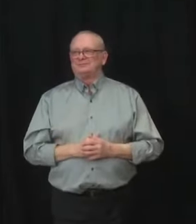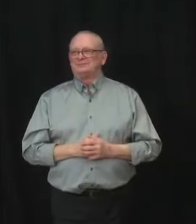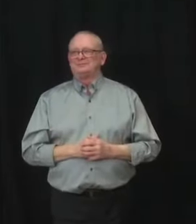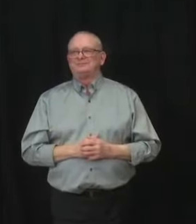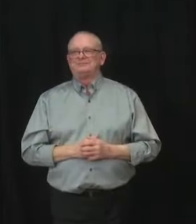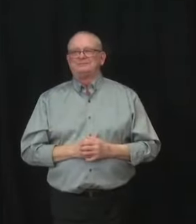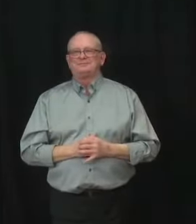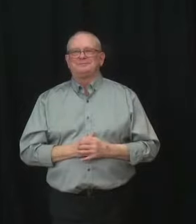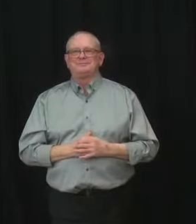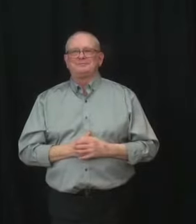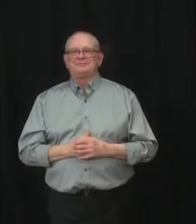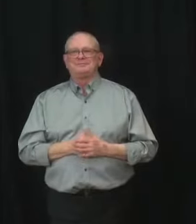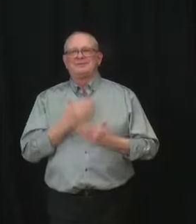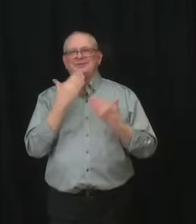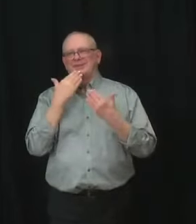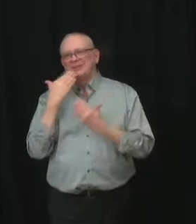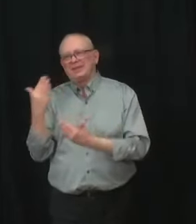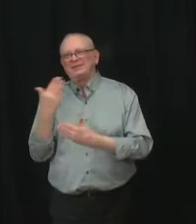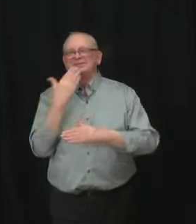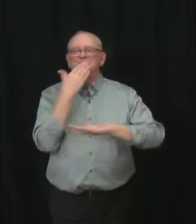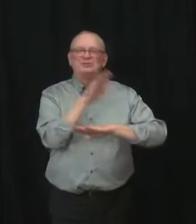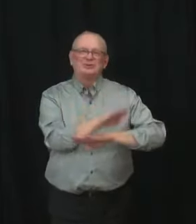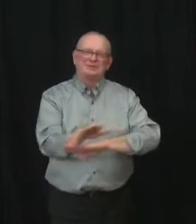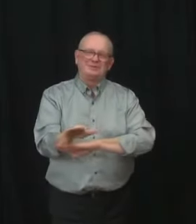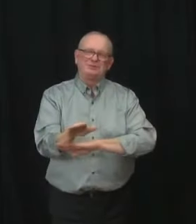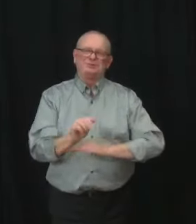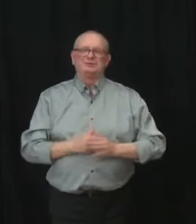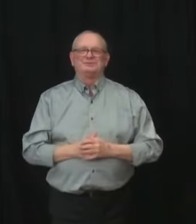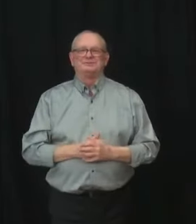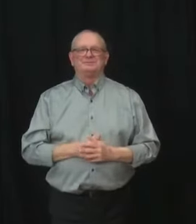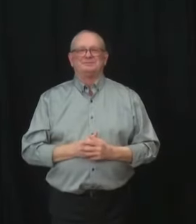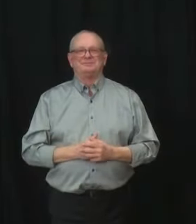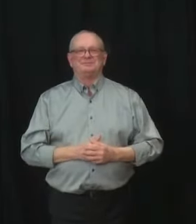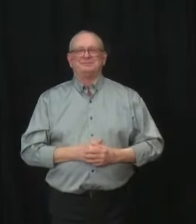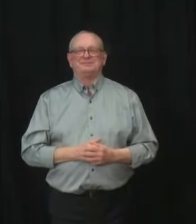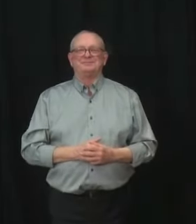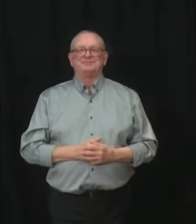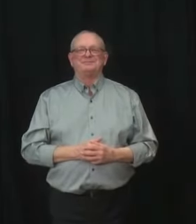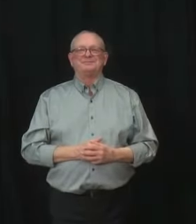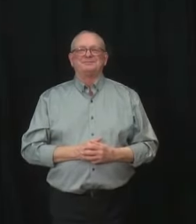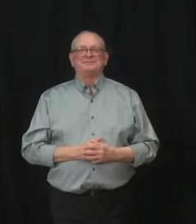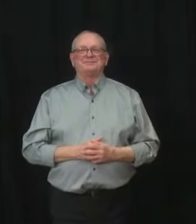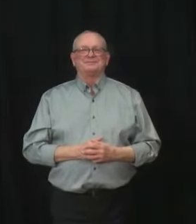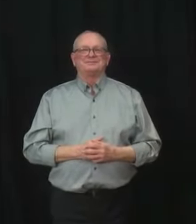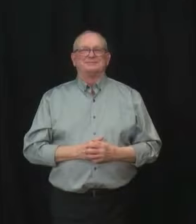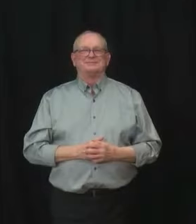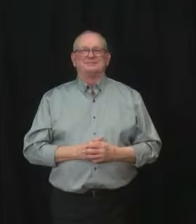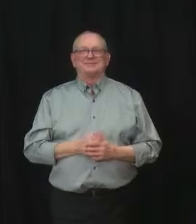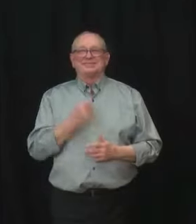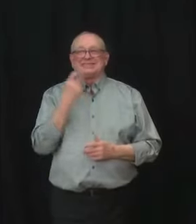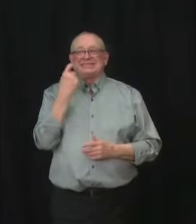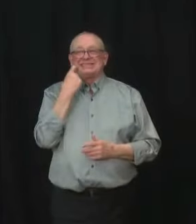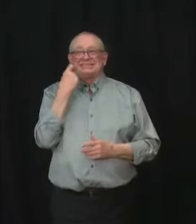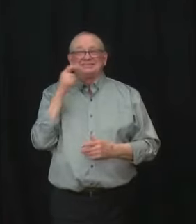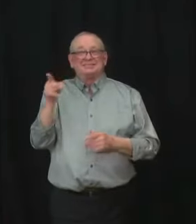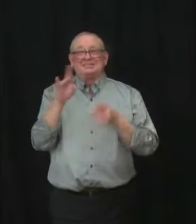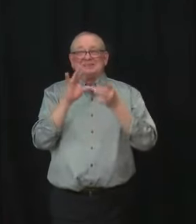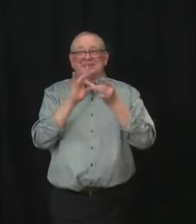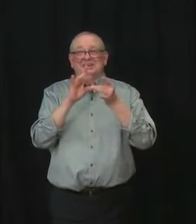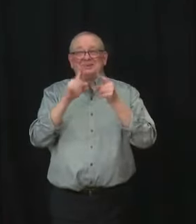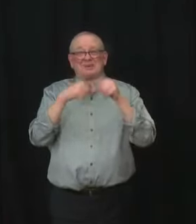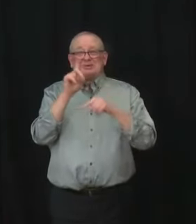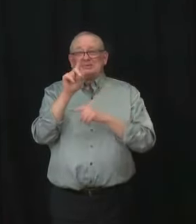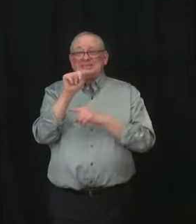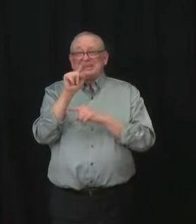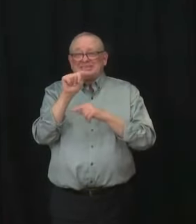Thank you Minister and good afternoon everyone. I'd like to build on the Minister's remarks about our data issues yesterday by saying I